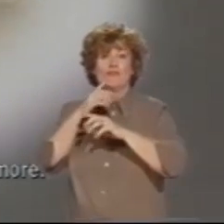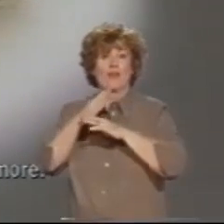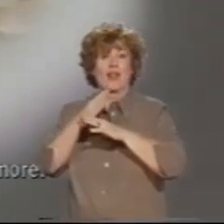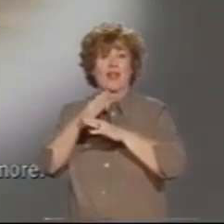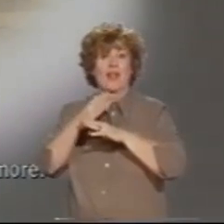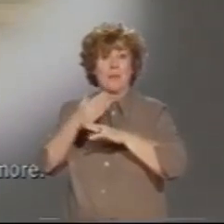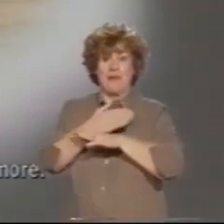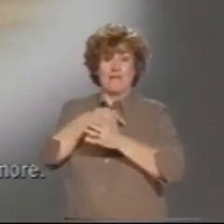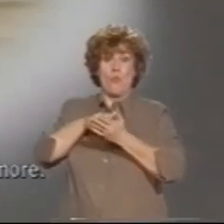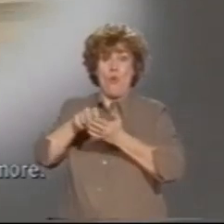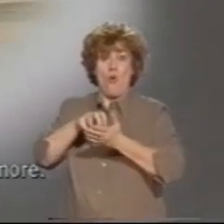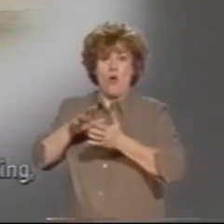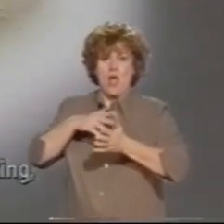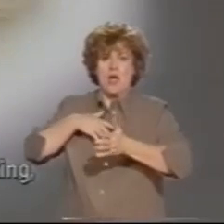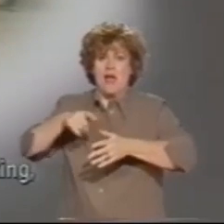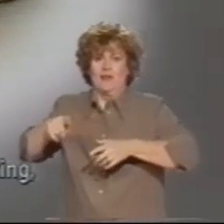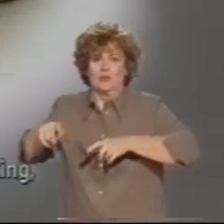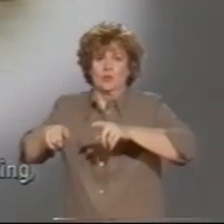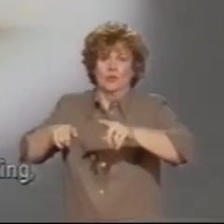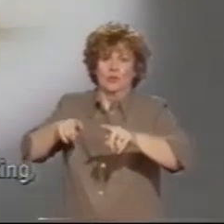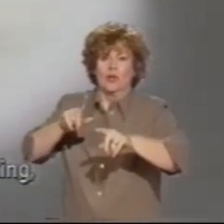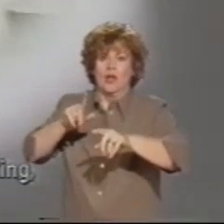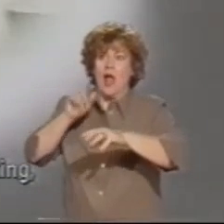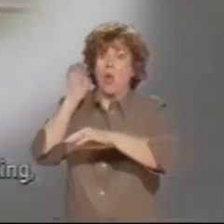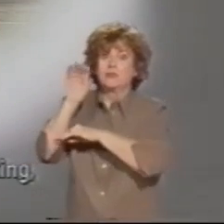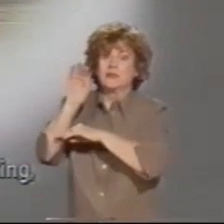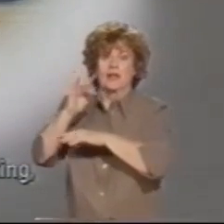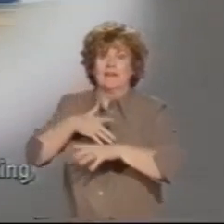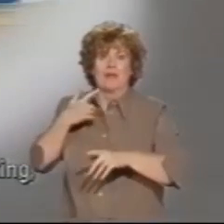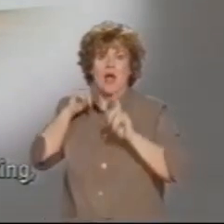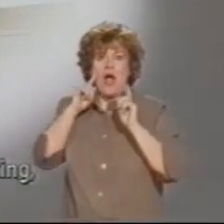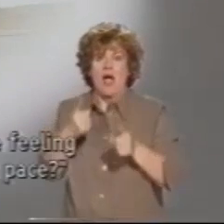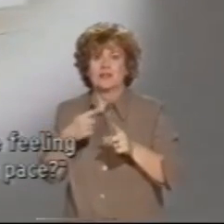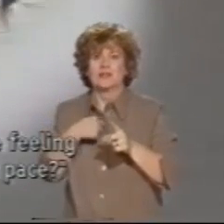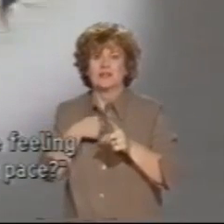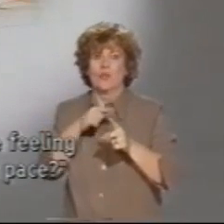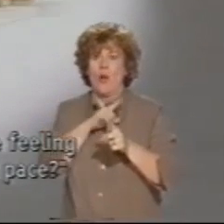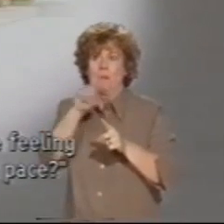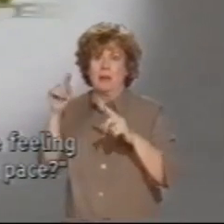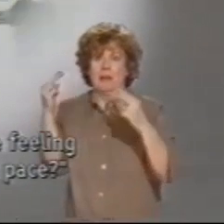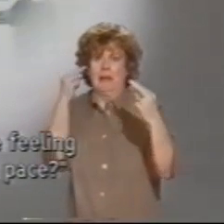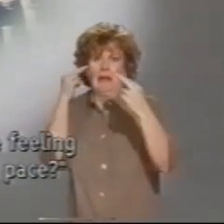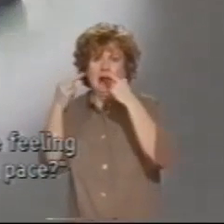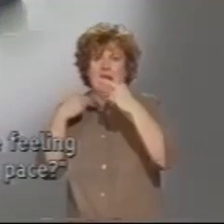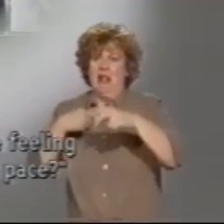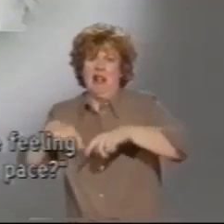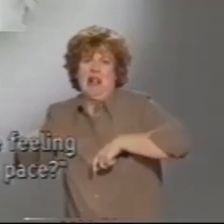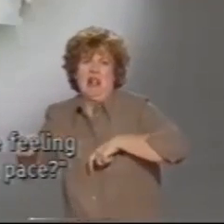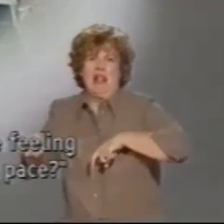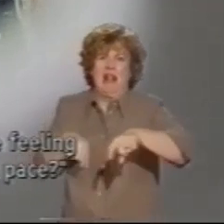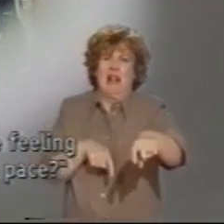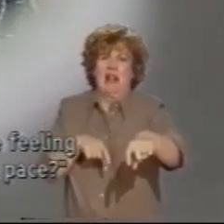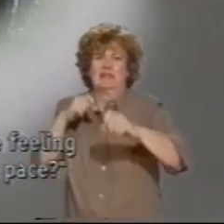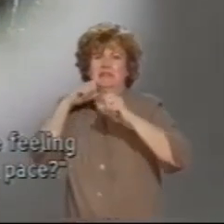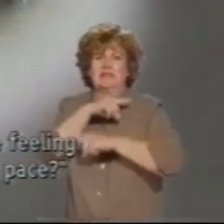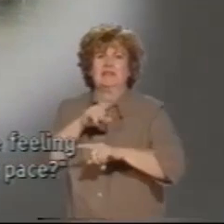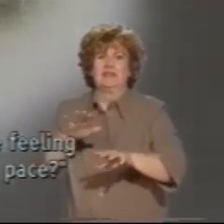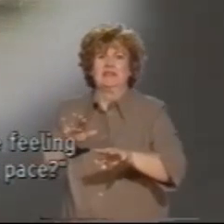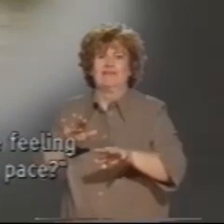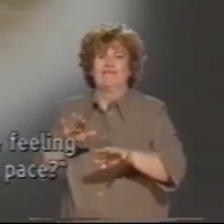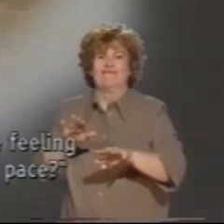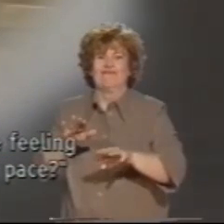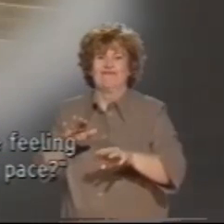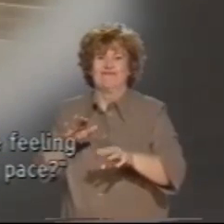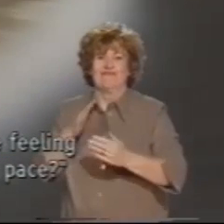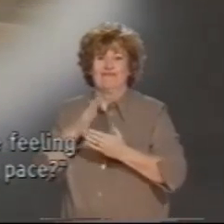I couldn't go outside anymore, and I felt that people were looking at me thinking, you know, what's she doing? Why's she feeling like that? And why's she walking